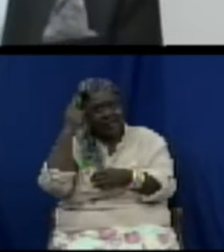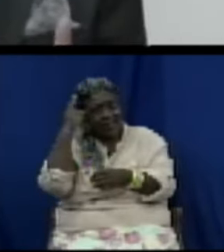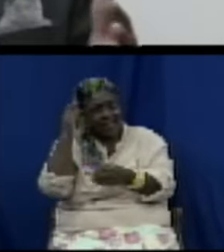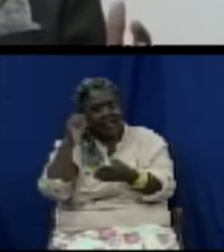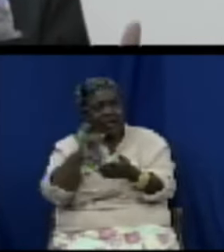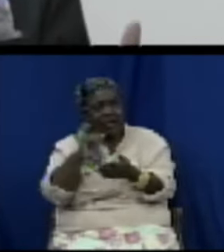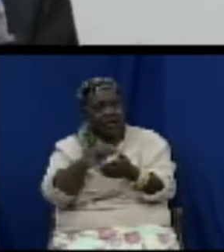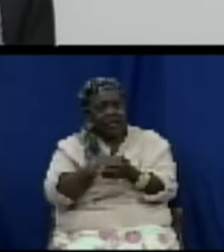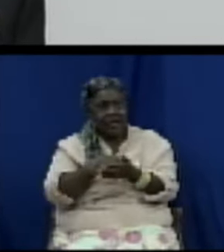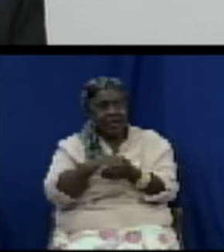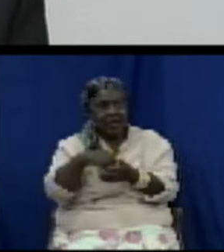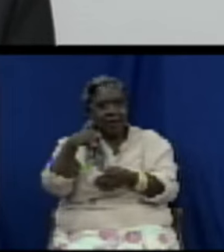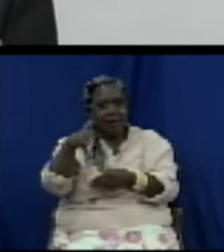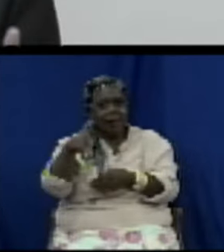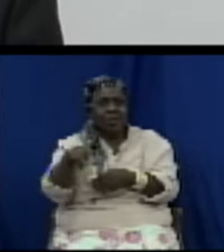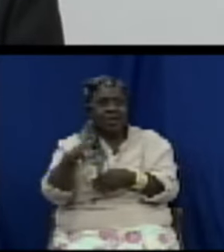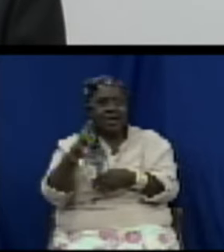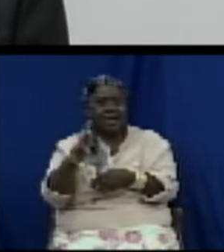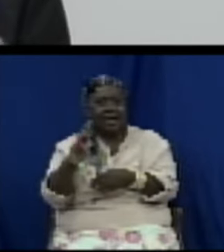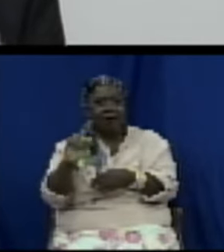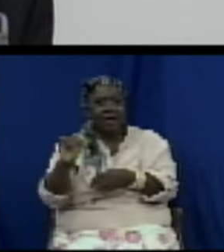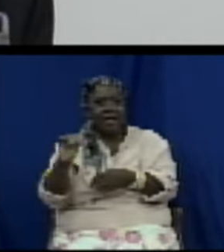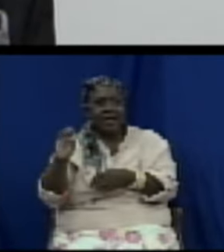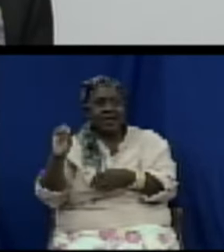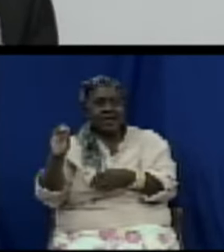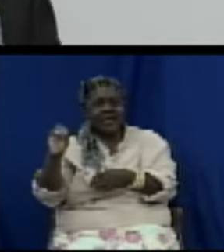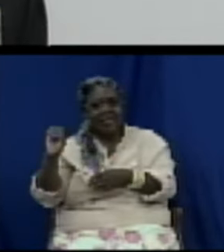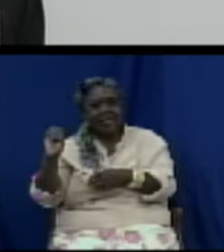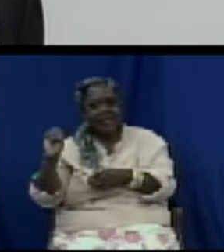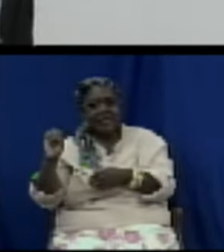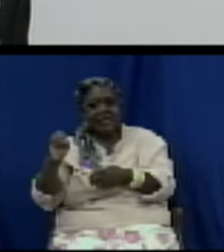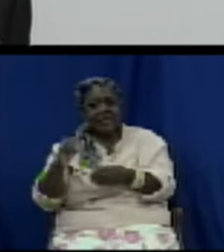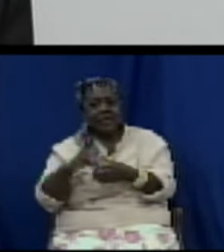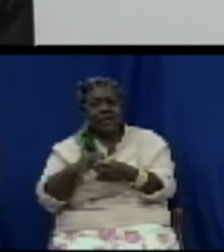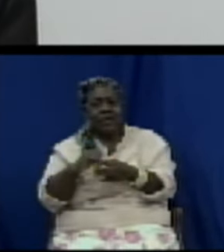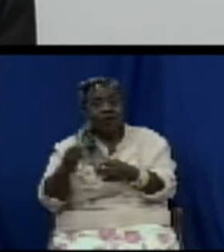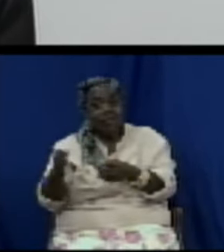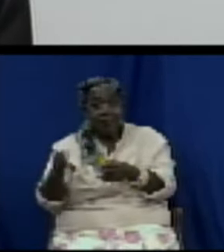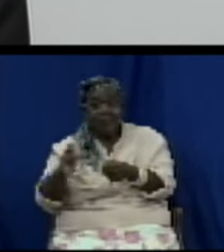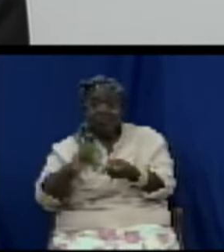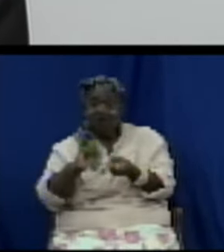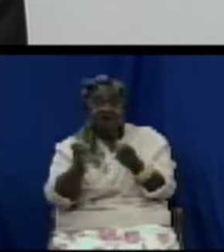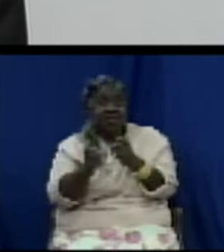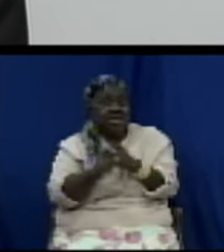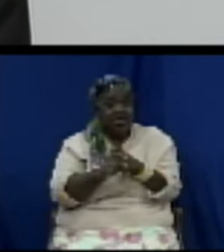almost with every shipment of goods that come in